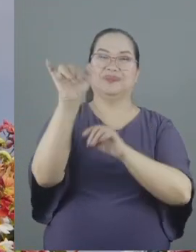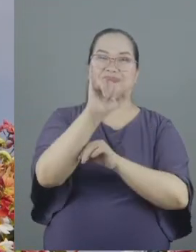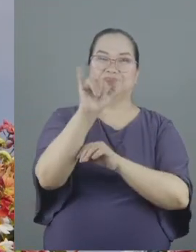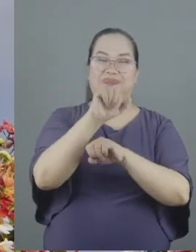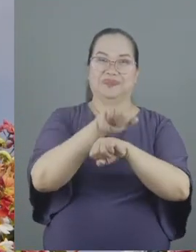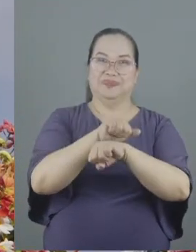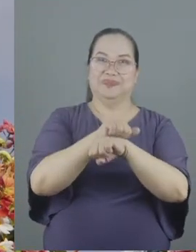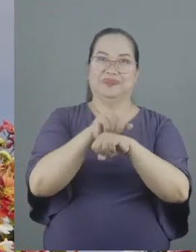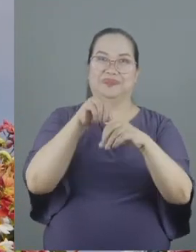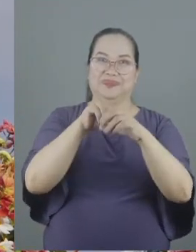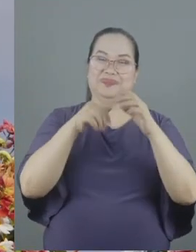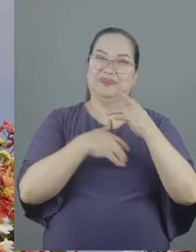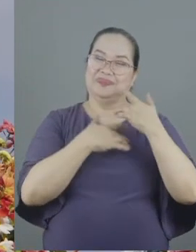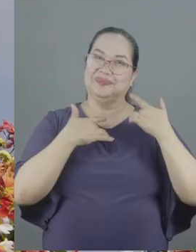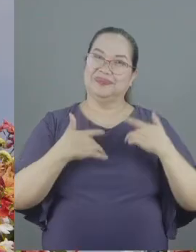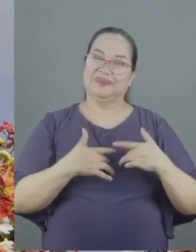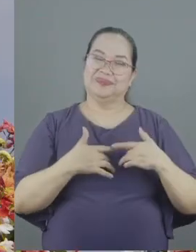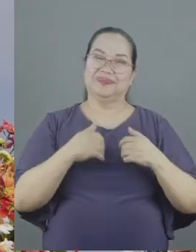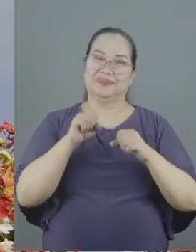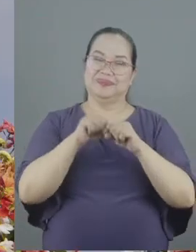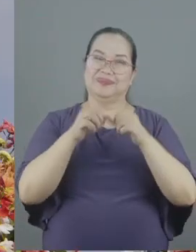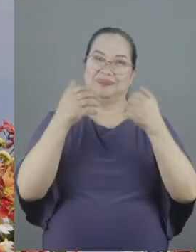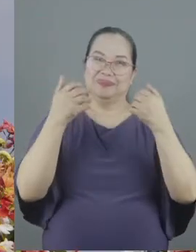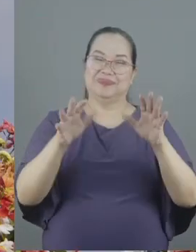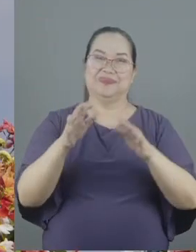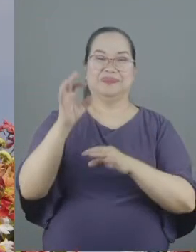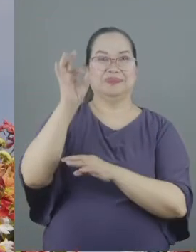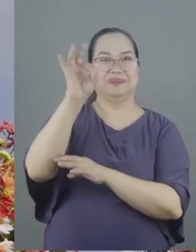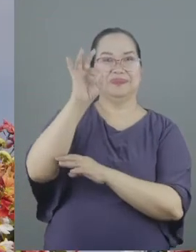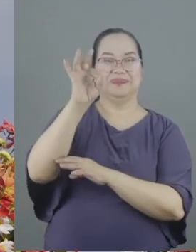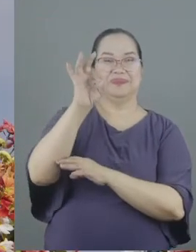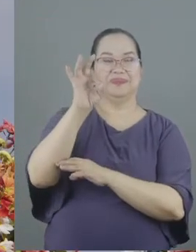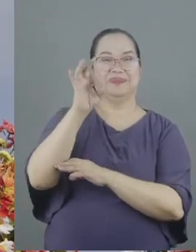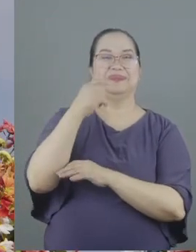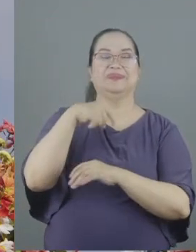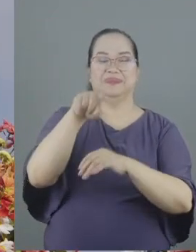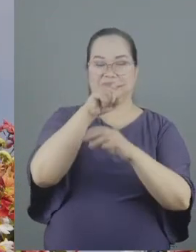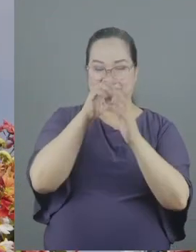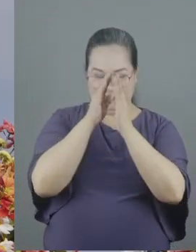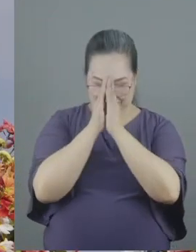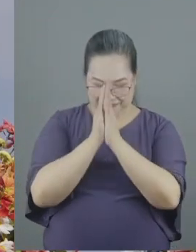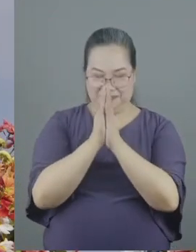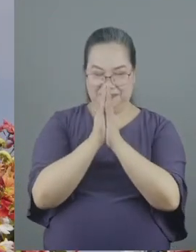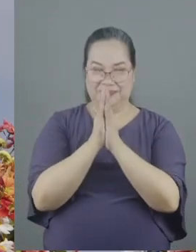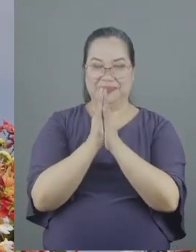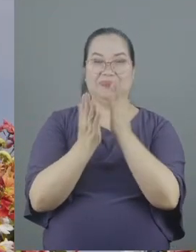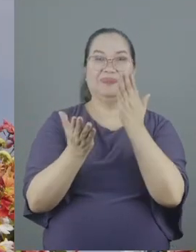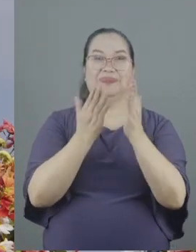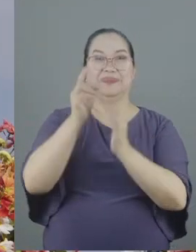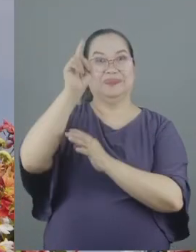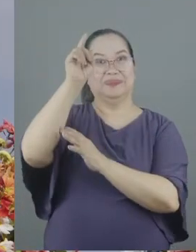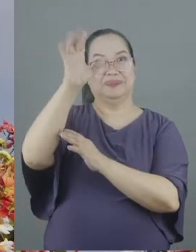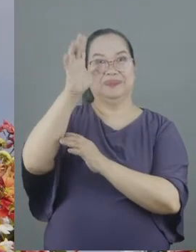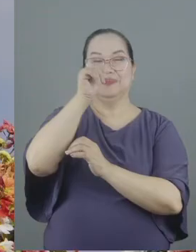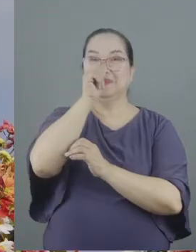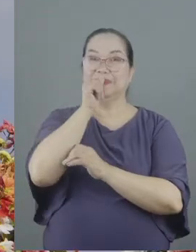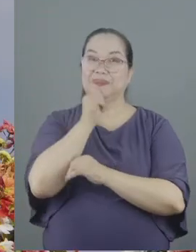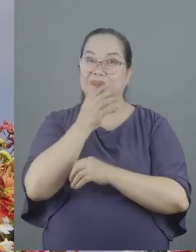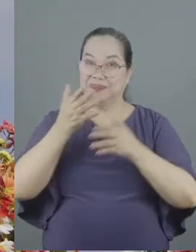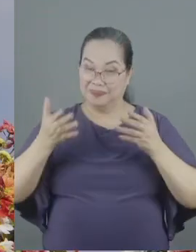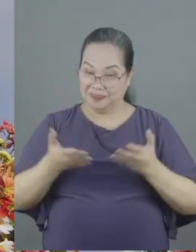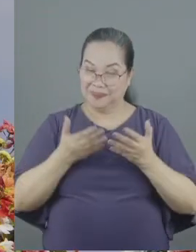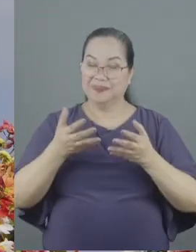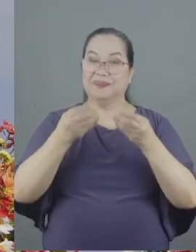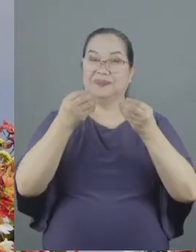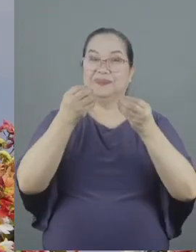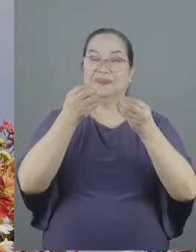in their hearts so after he preached he prayed may the God of endurance and encouragement grant you